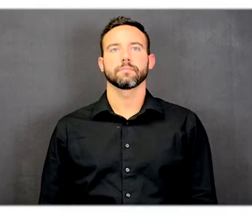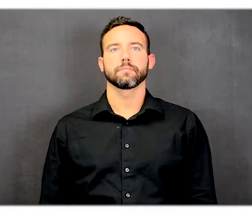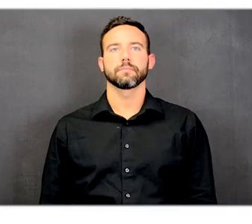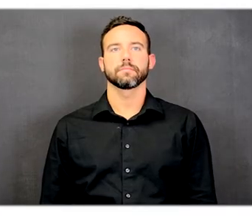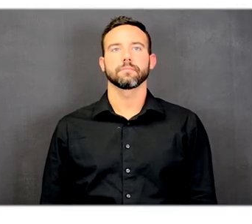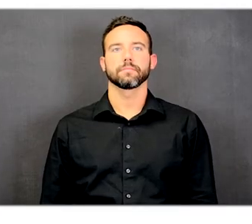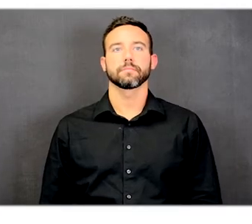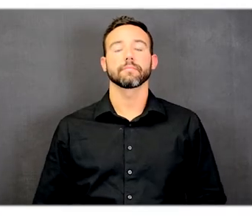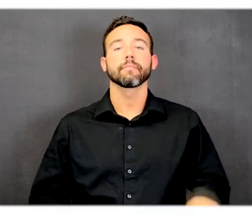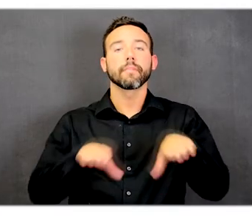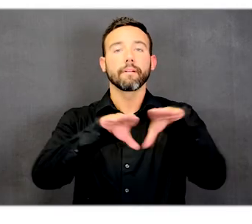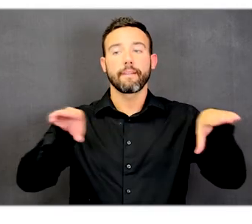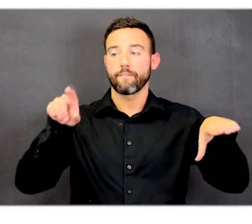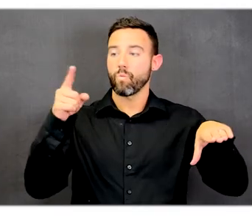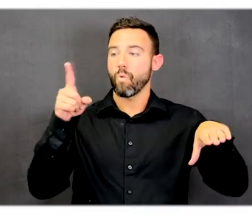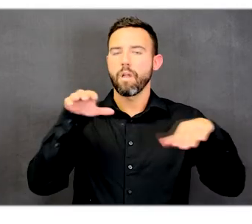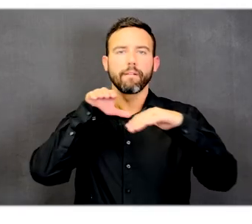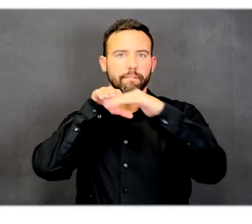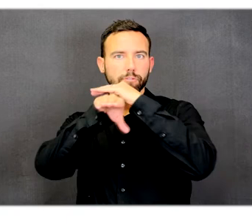Level one entrances.